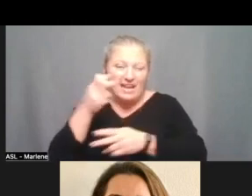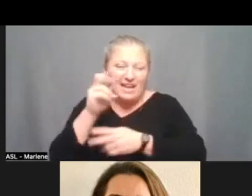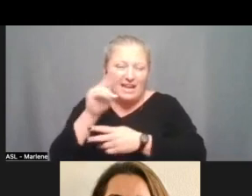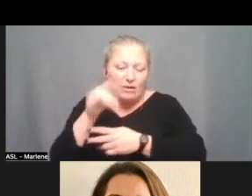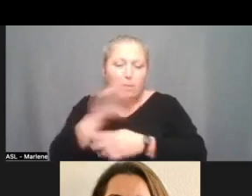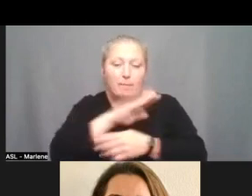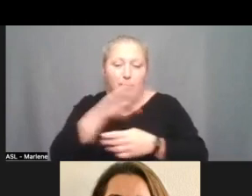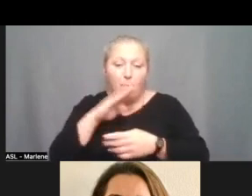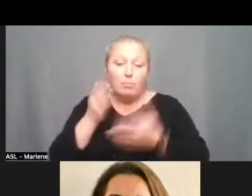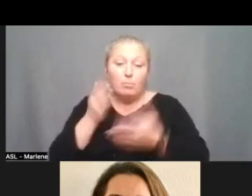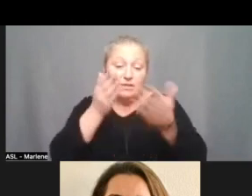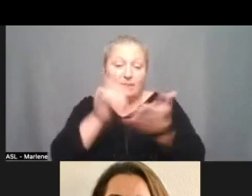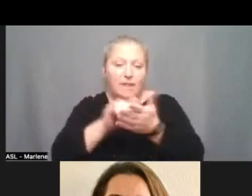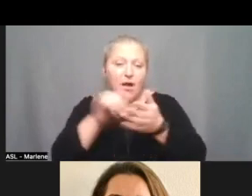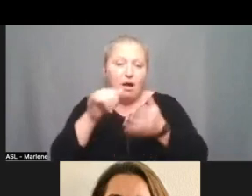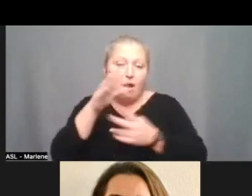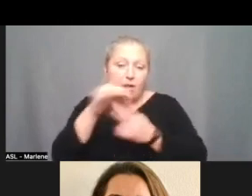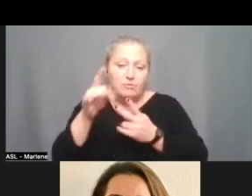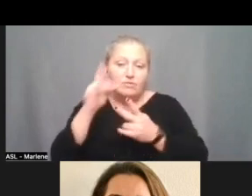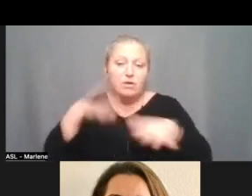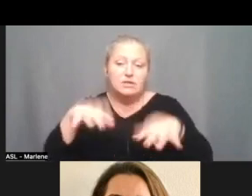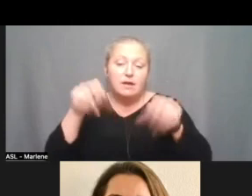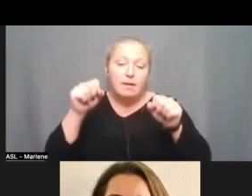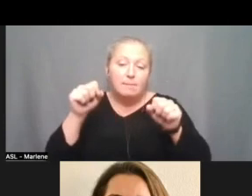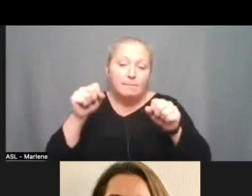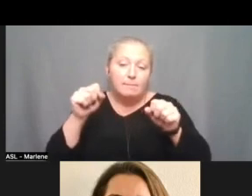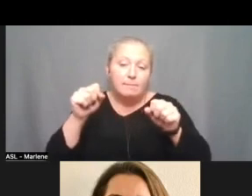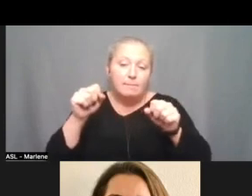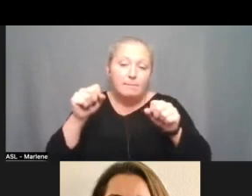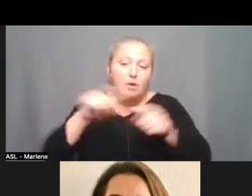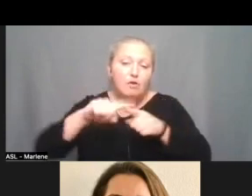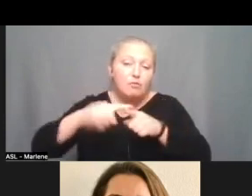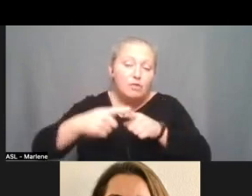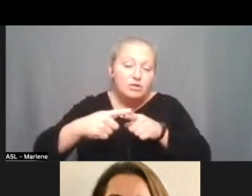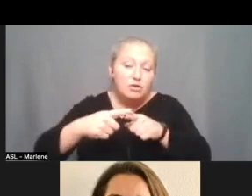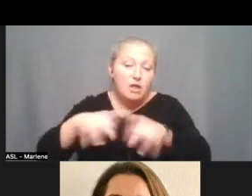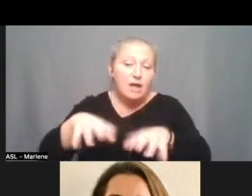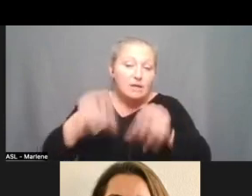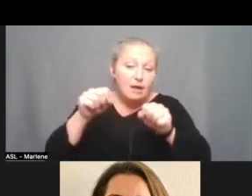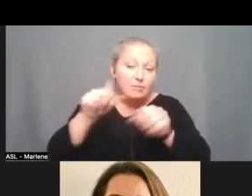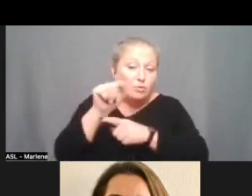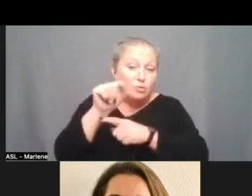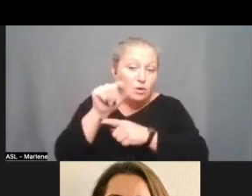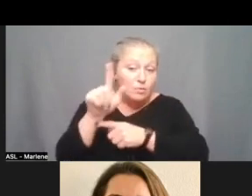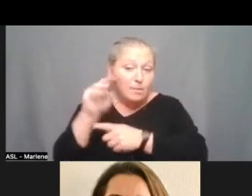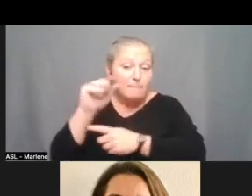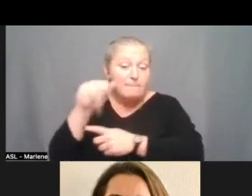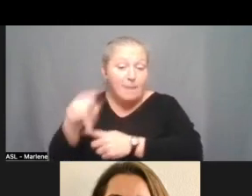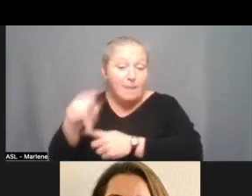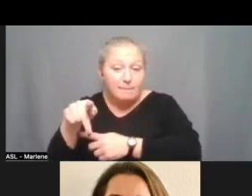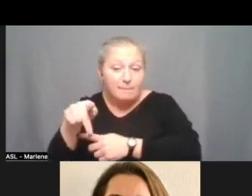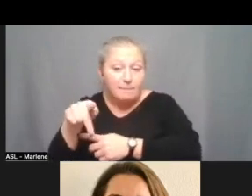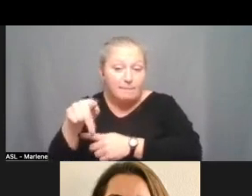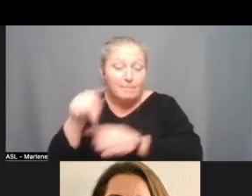option of adopting. The originally adopted 2021 map scenario